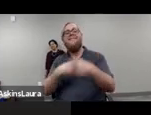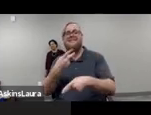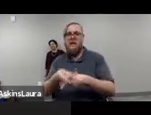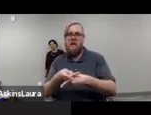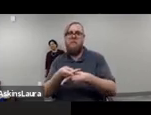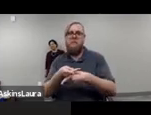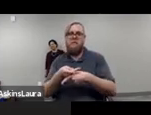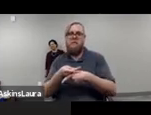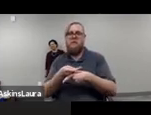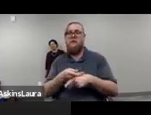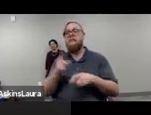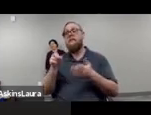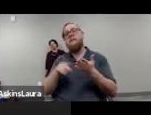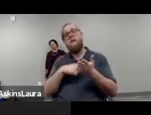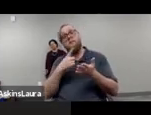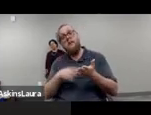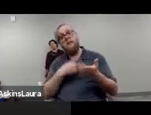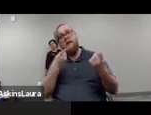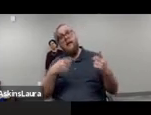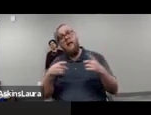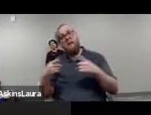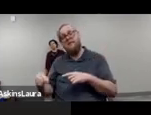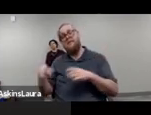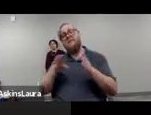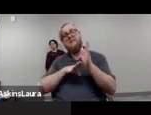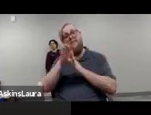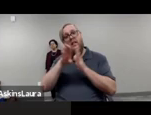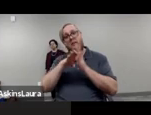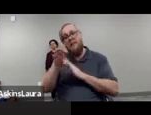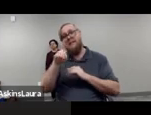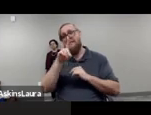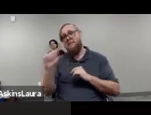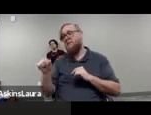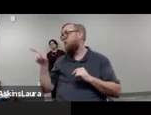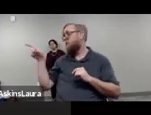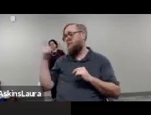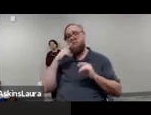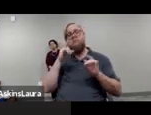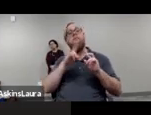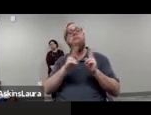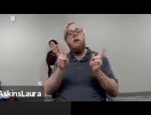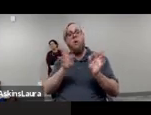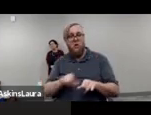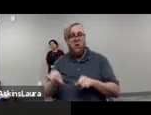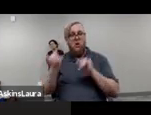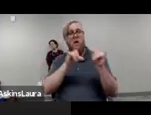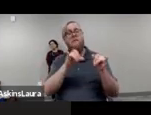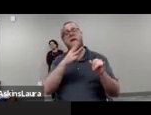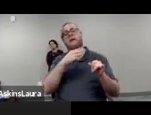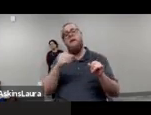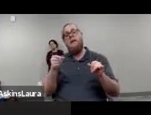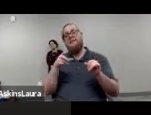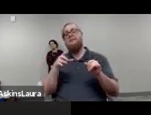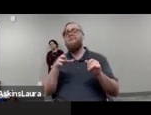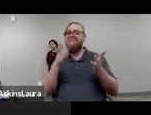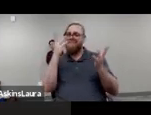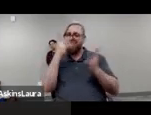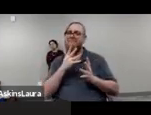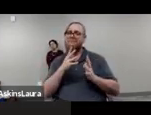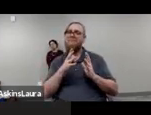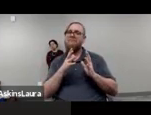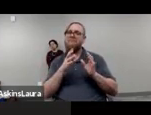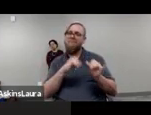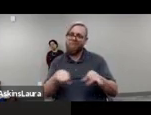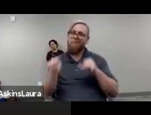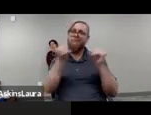happens oftentimes sometimes for individuals with developmental disabilities it's very common unfortunately too common but very